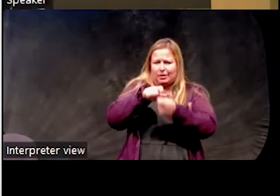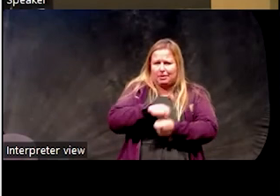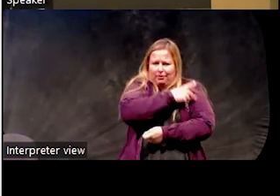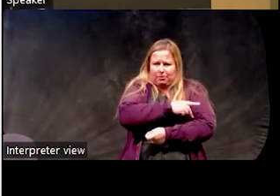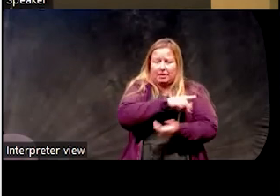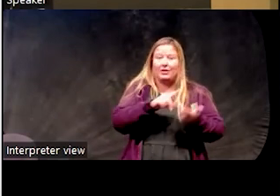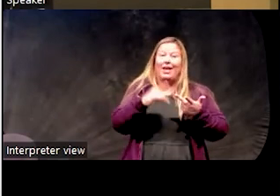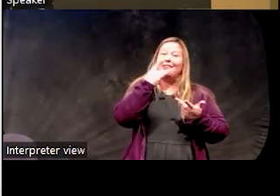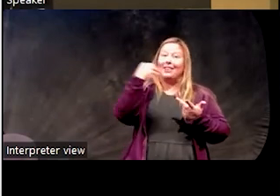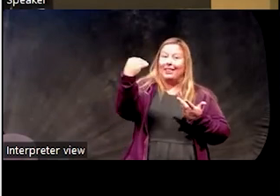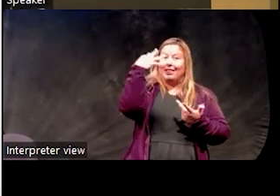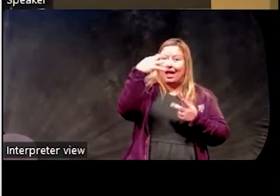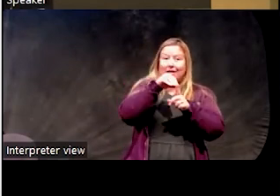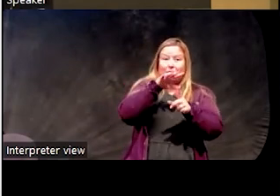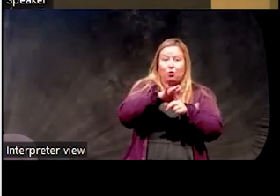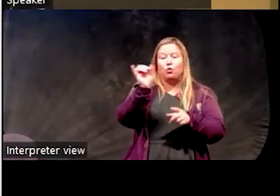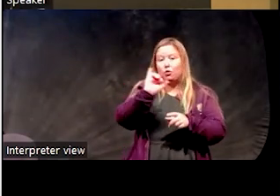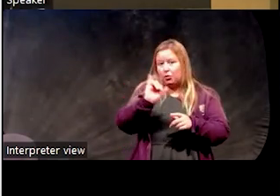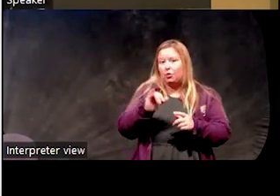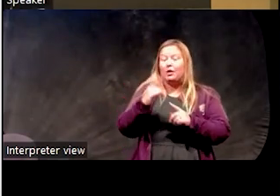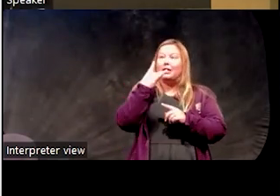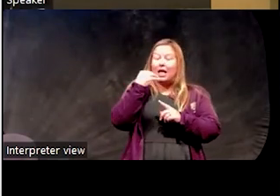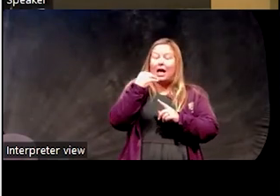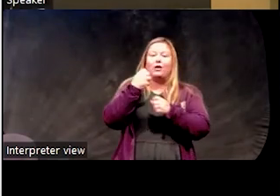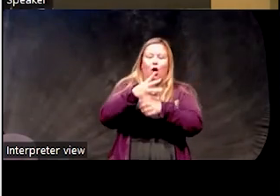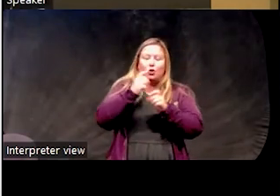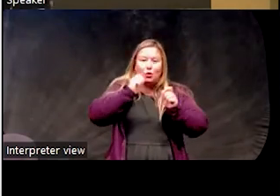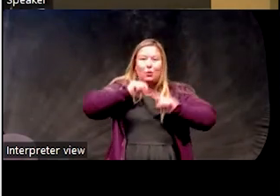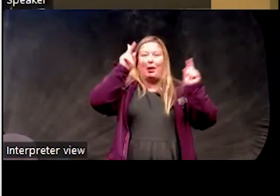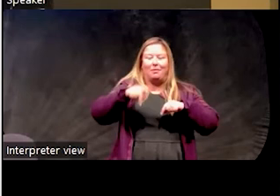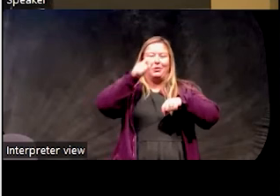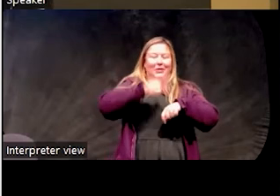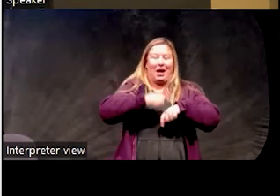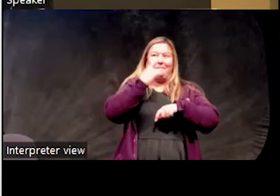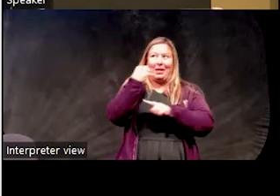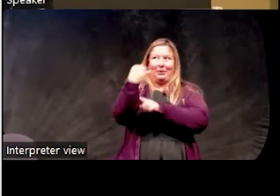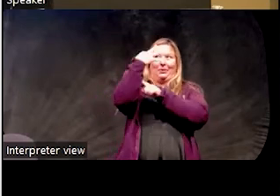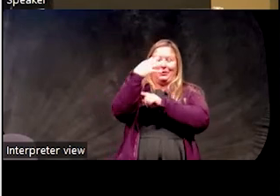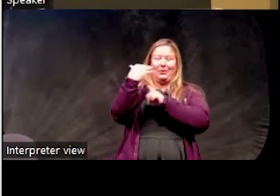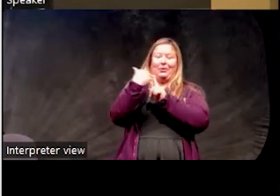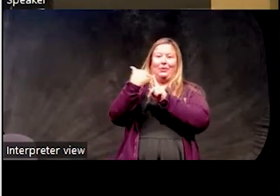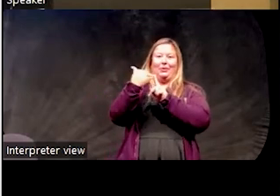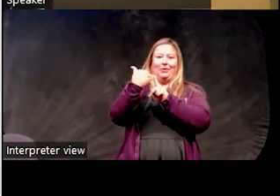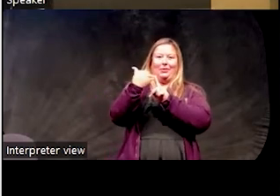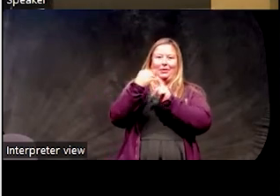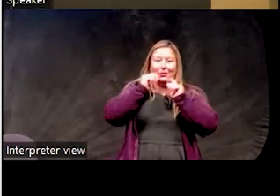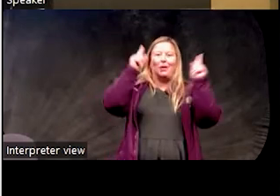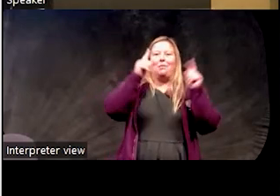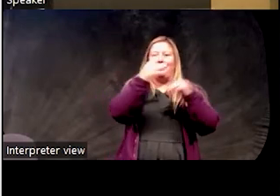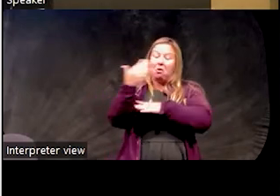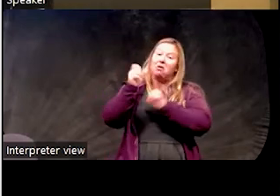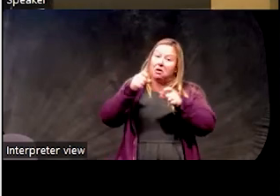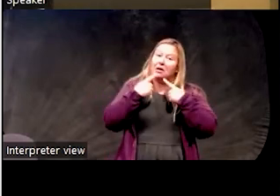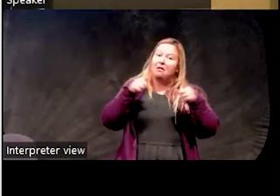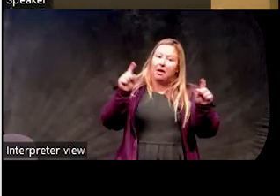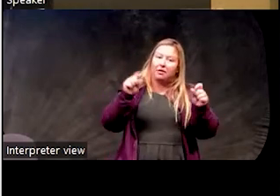exposure. Light makes you wake up. So timing light exposure to promote alertness in the morning can be an